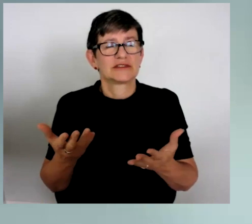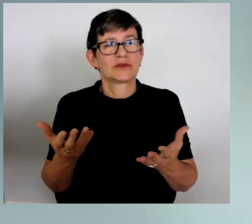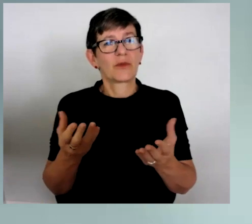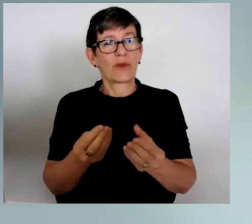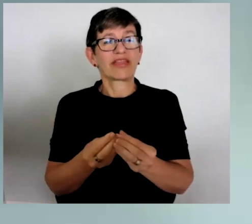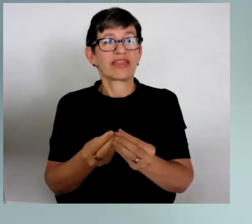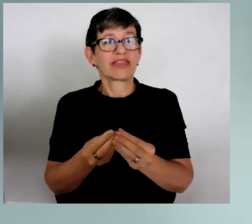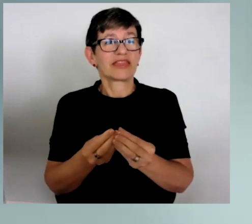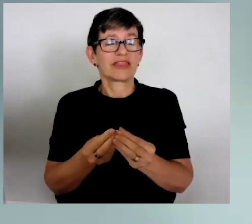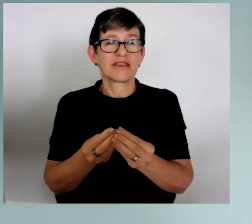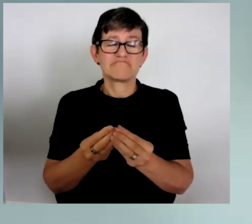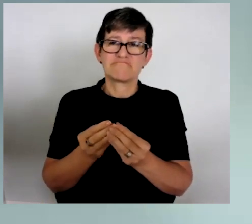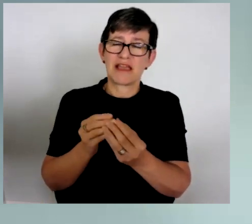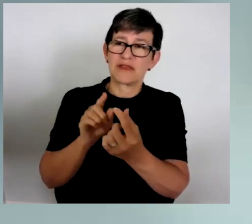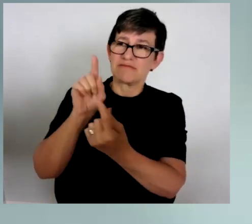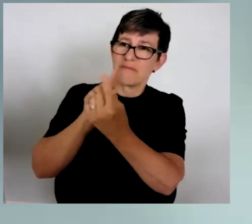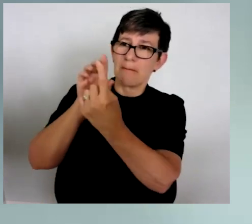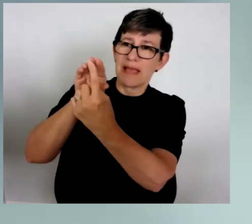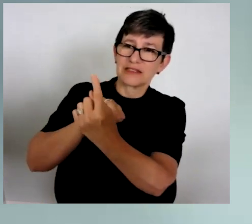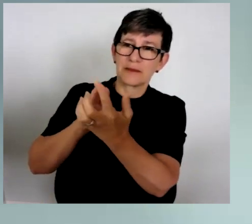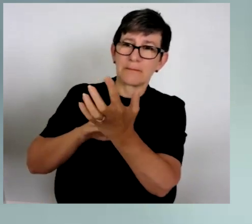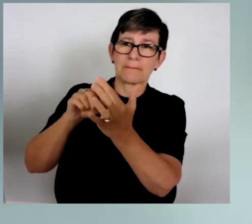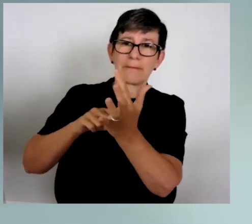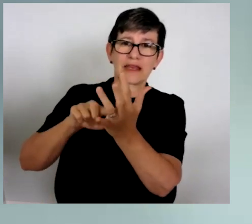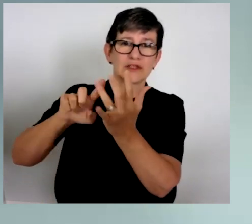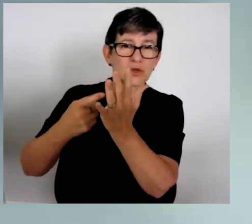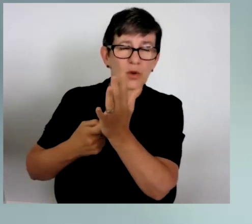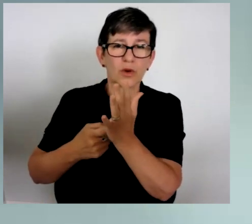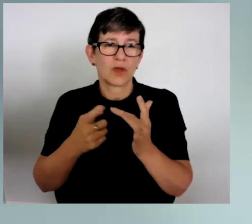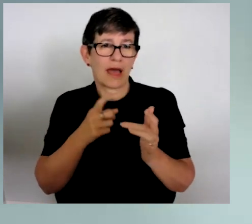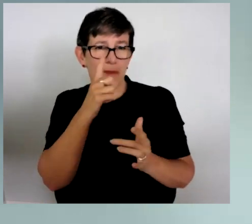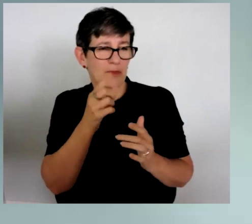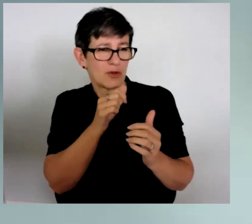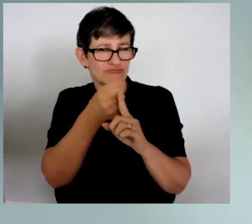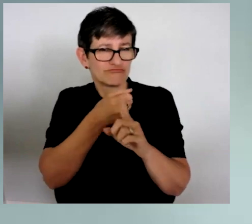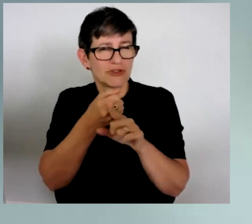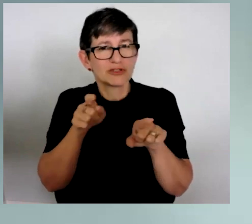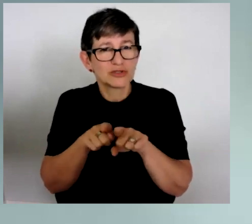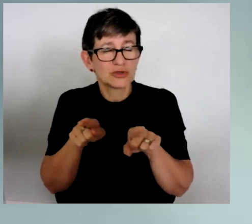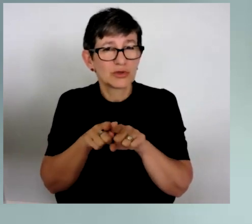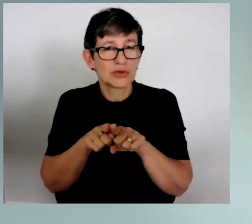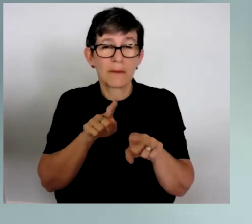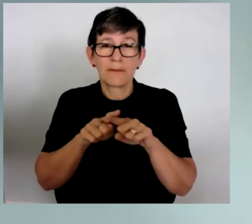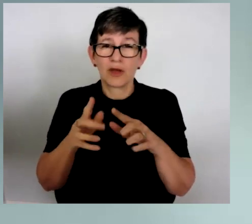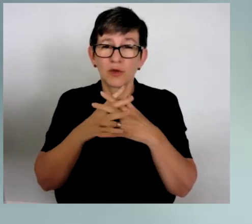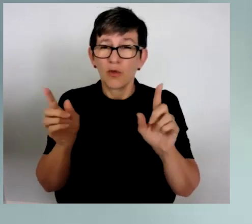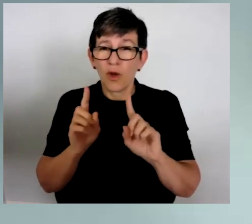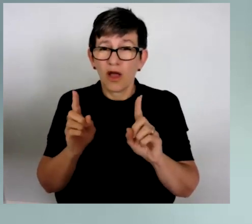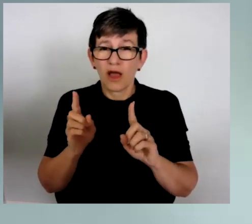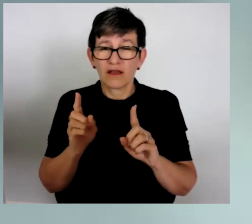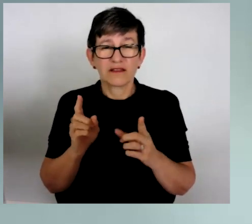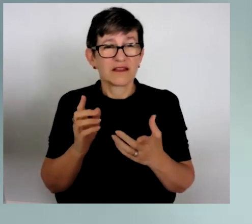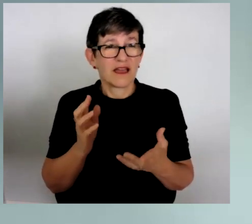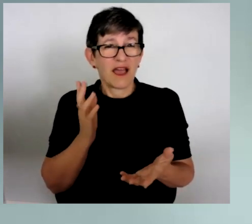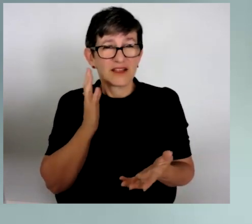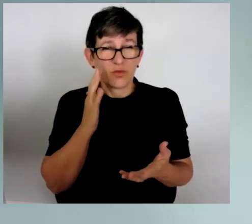mentors and with fellow advocates has been about the times when things haven't gone so well.